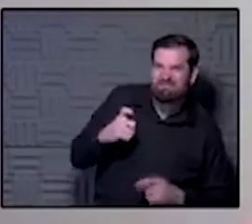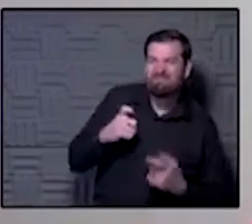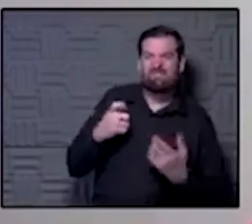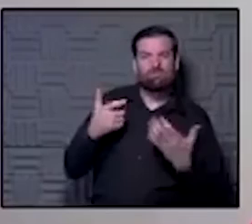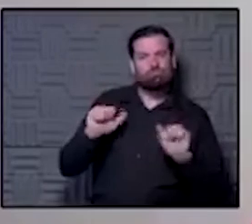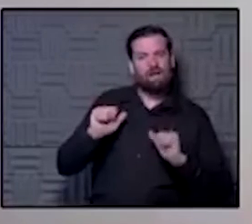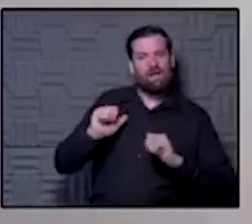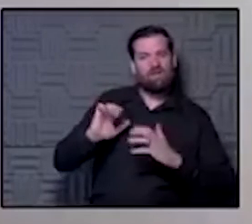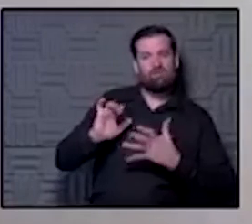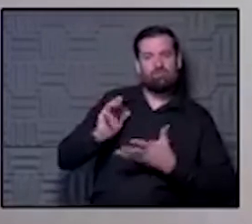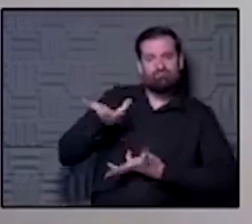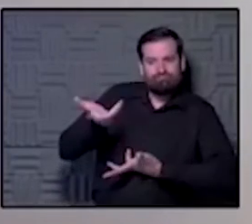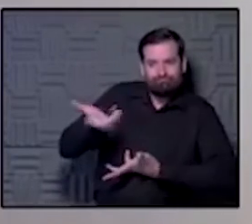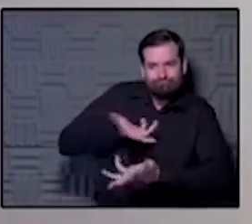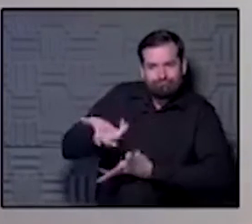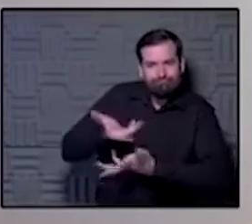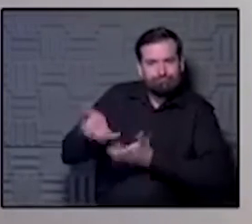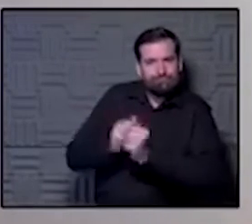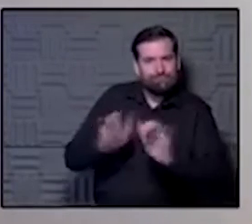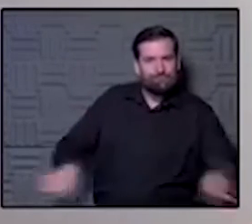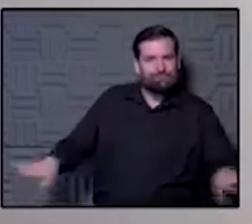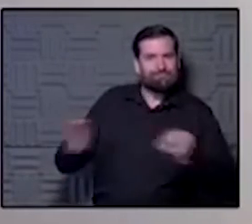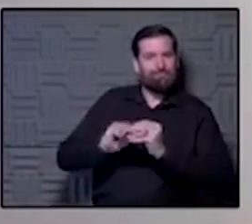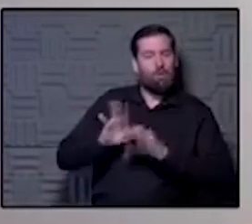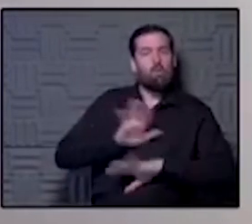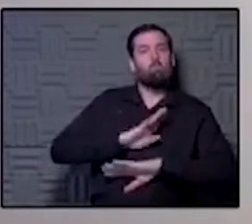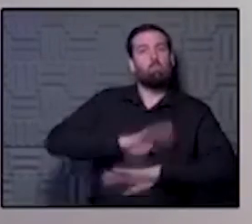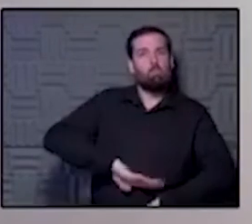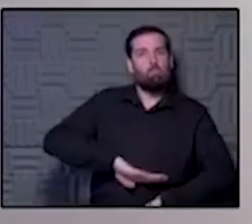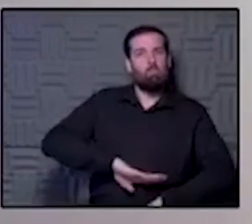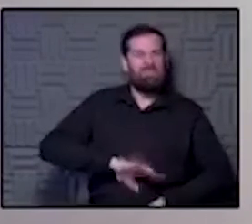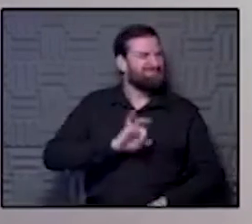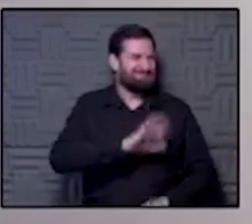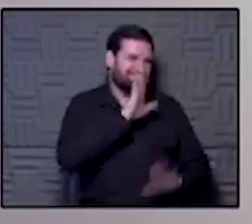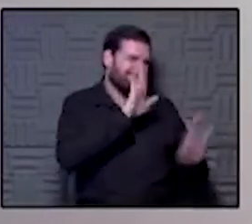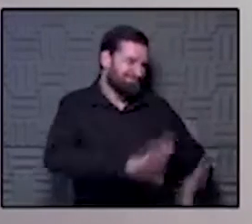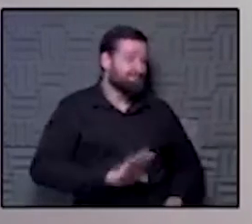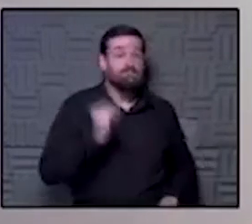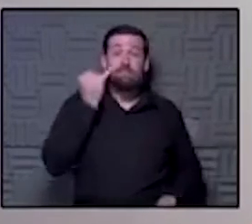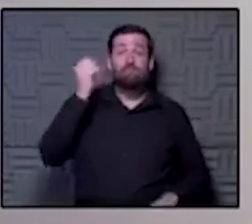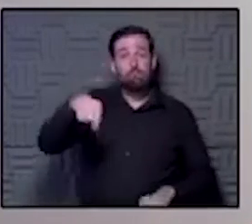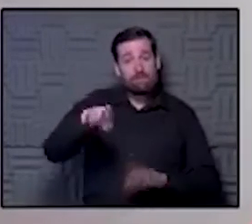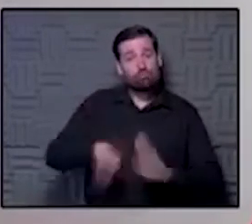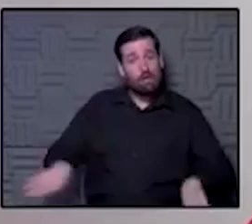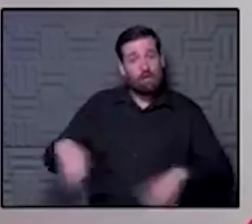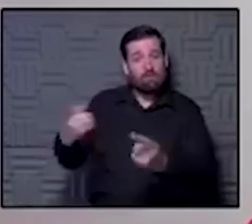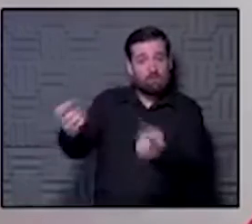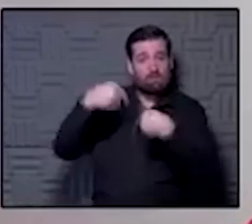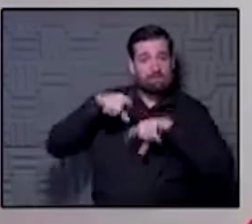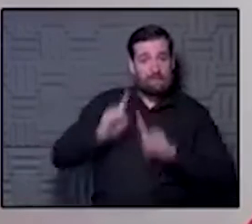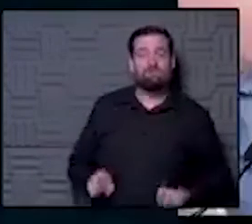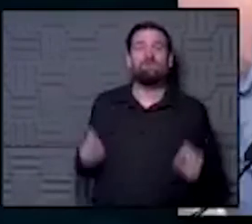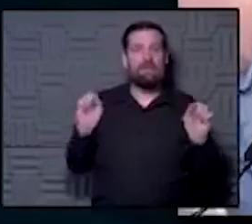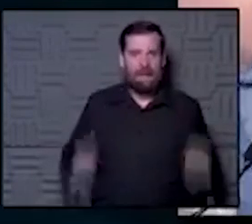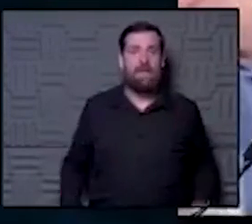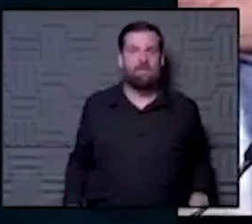comfortable for them as they came through. So yes, if you need to get your child tested, you can come to our site. Here's my question. Can I get this?